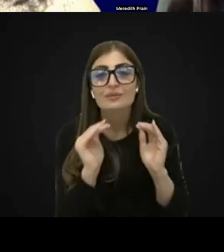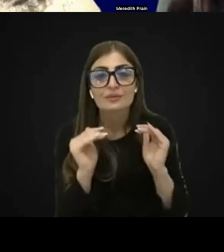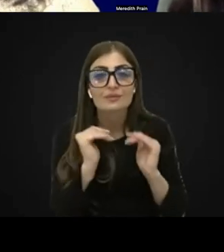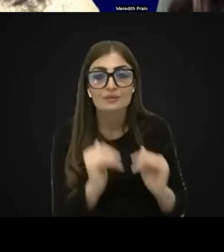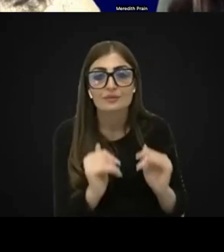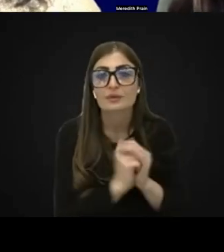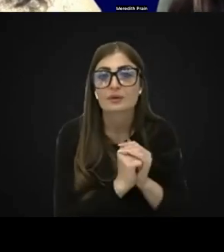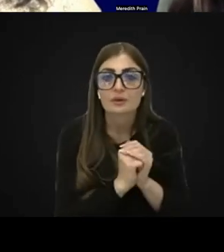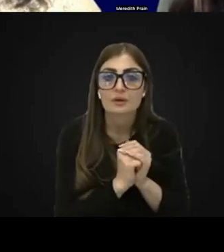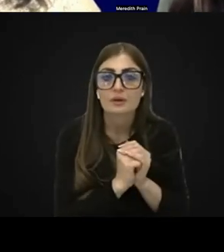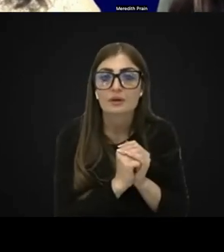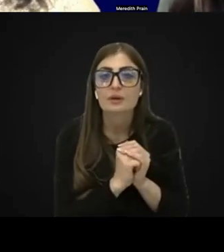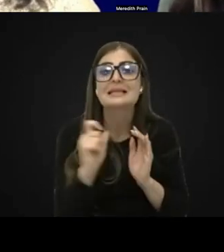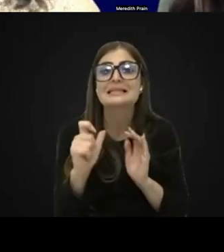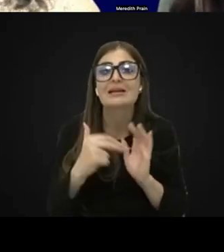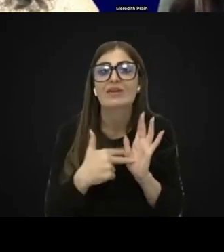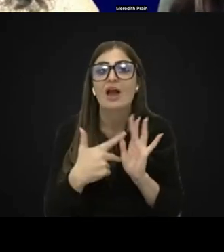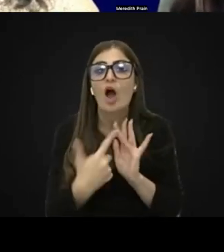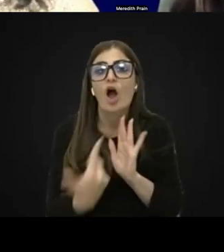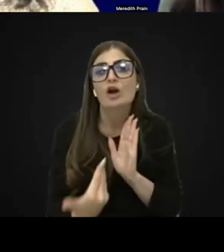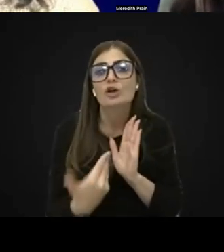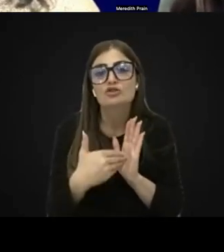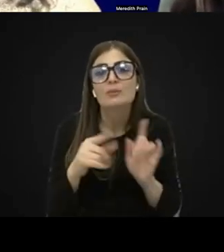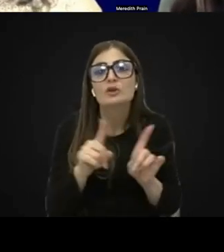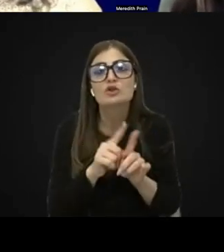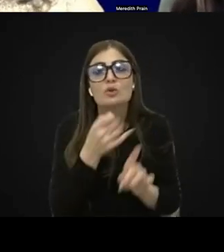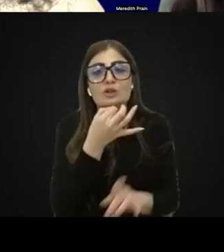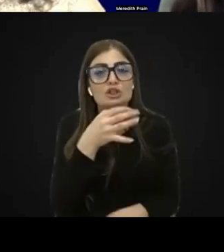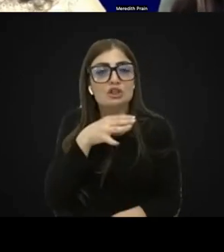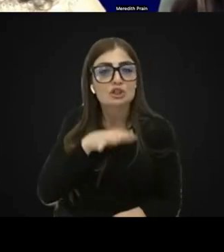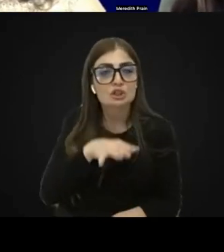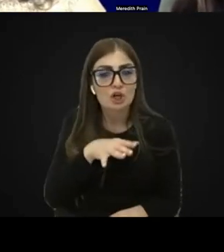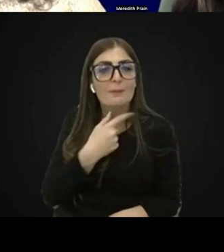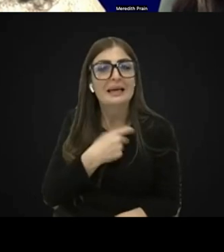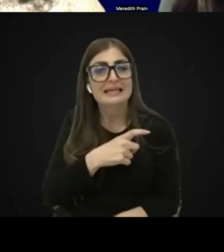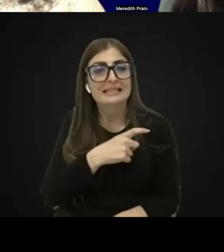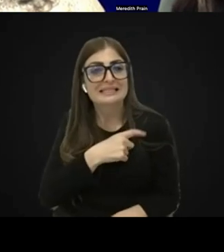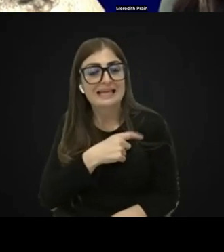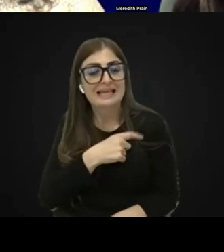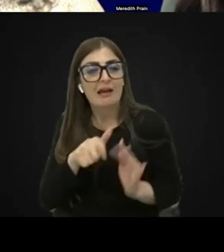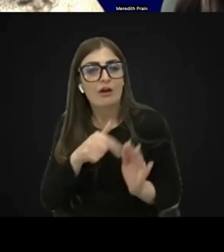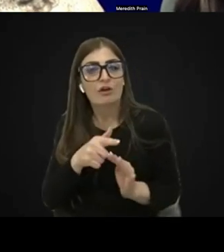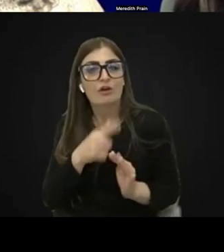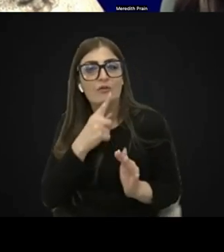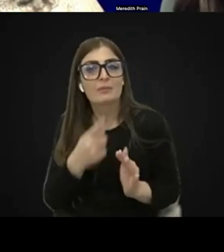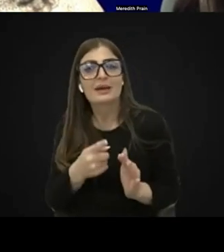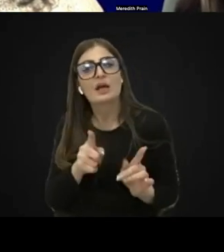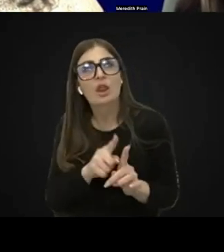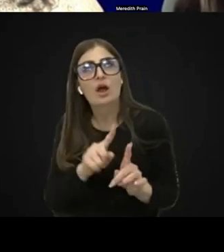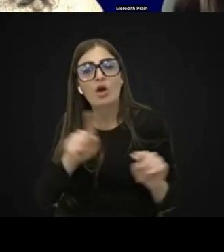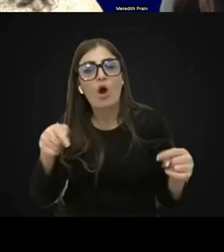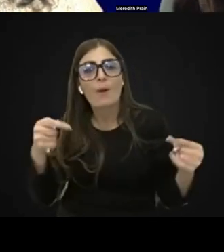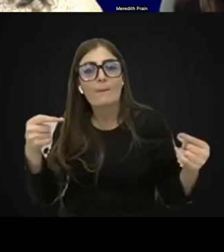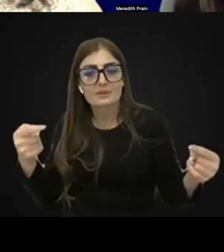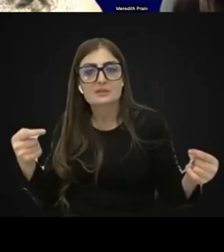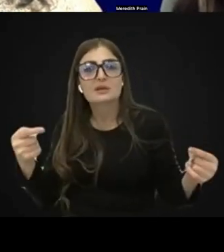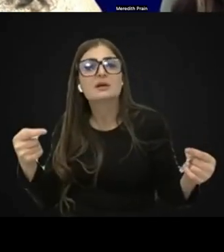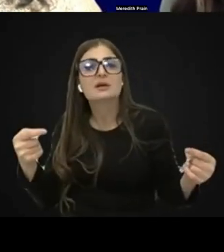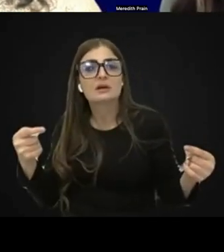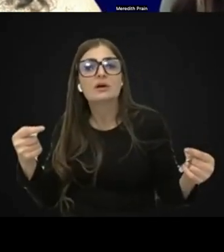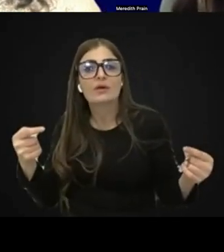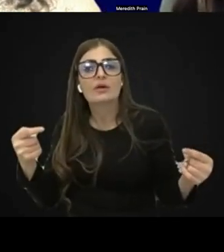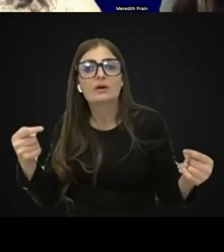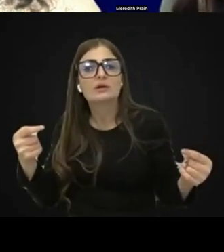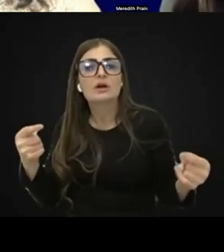Can CVI contribute to a child being scared of being off, he's kind of the opposite, one end to the other,